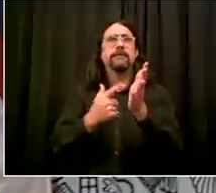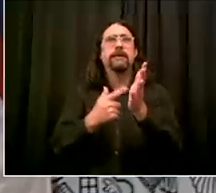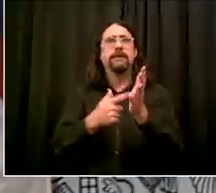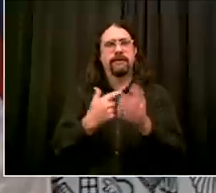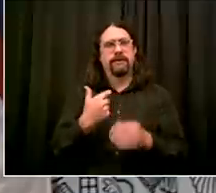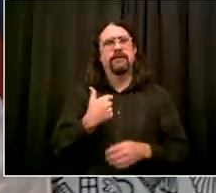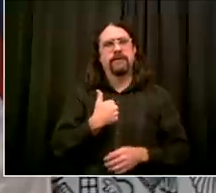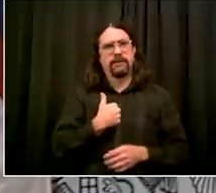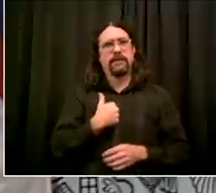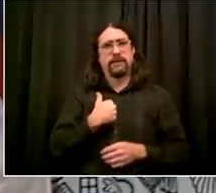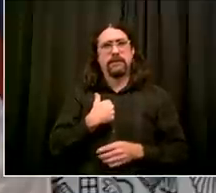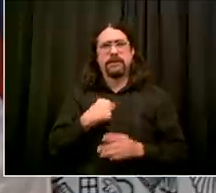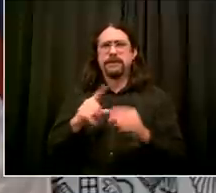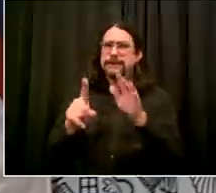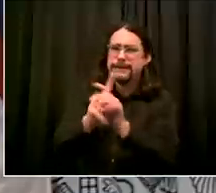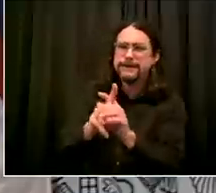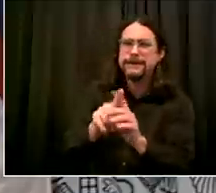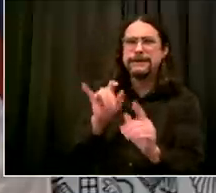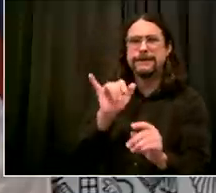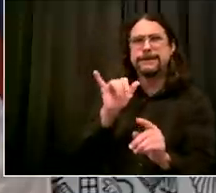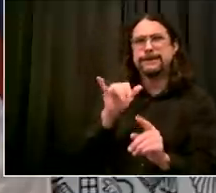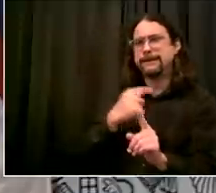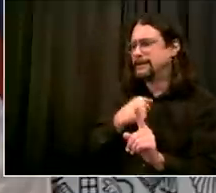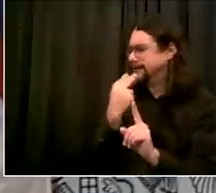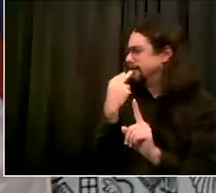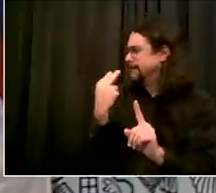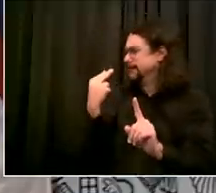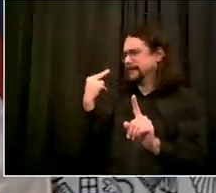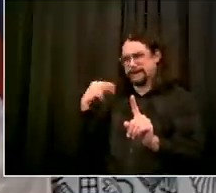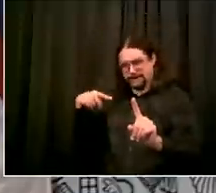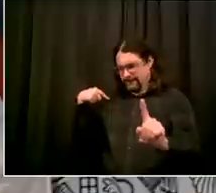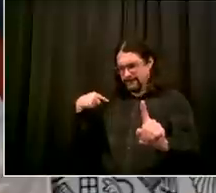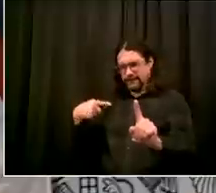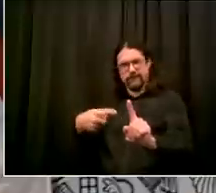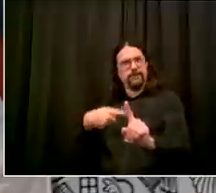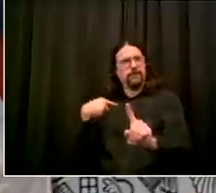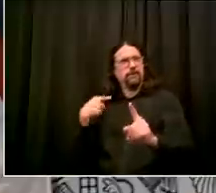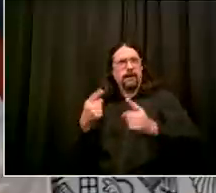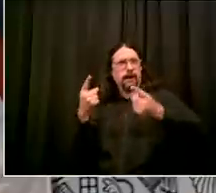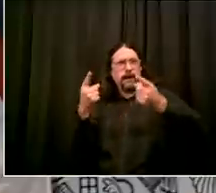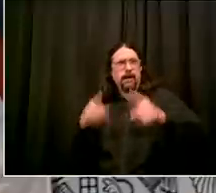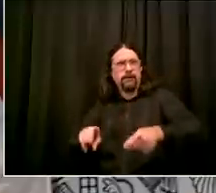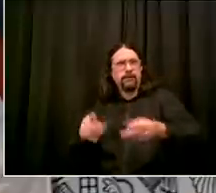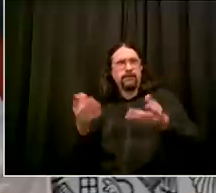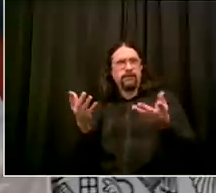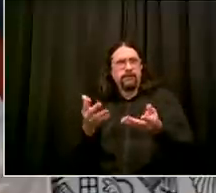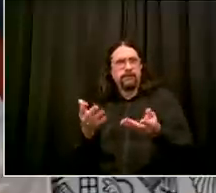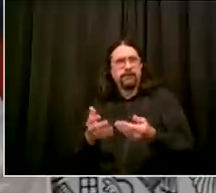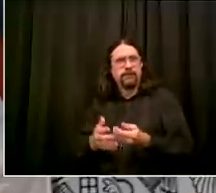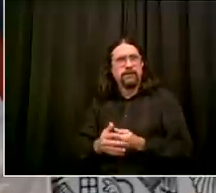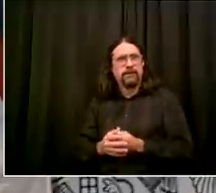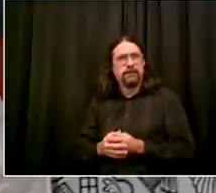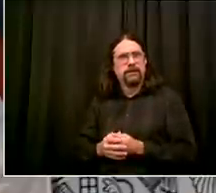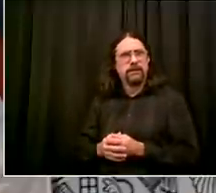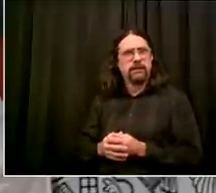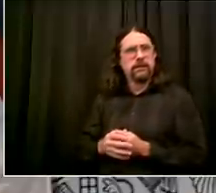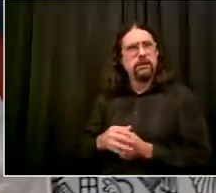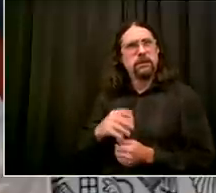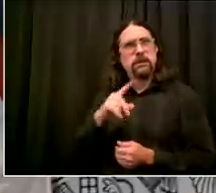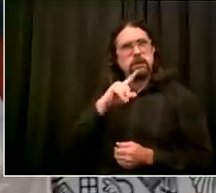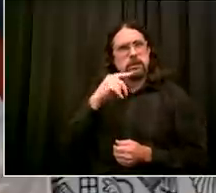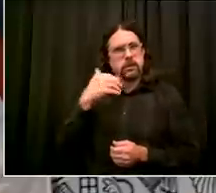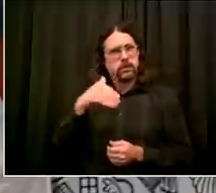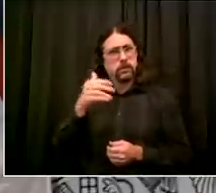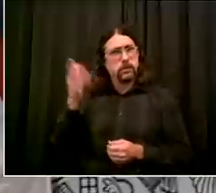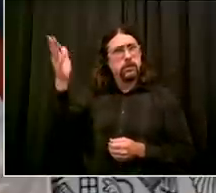means that our constitutional norms are under assault uh it means that the things that we used to believe